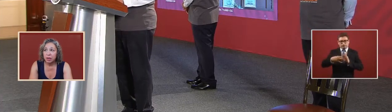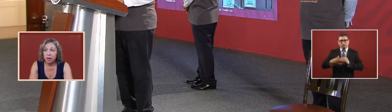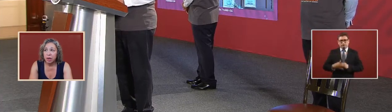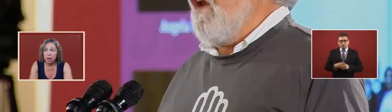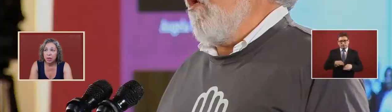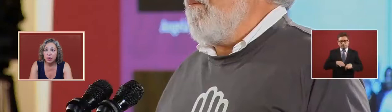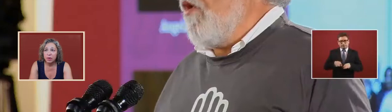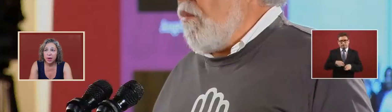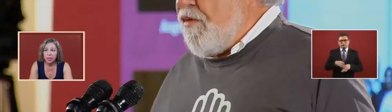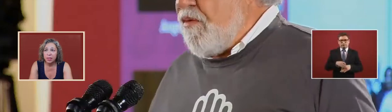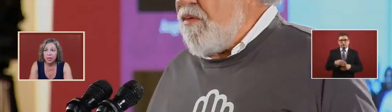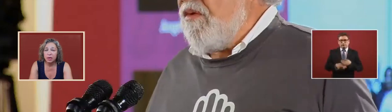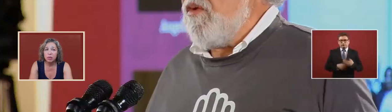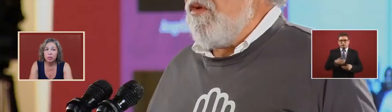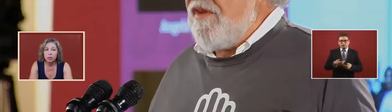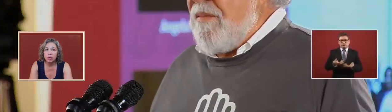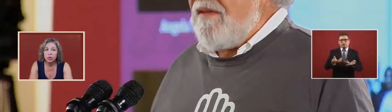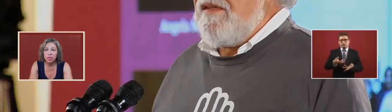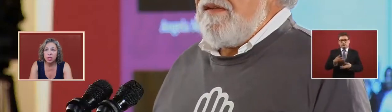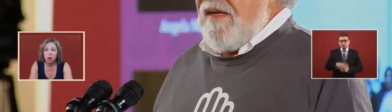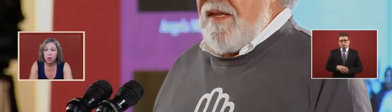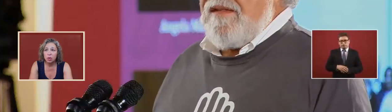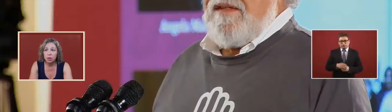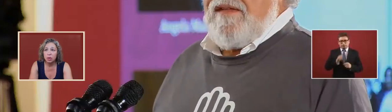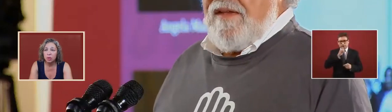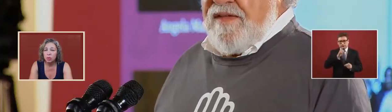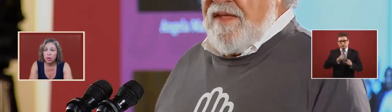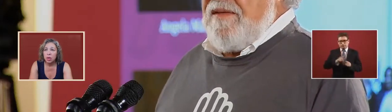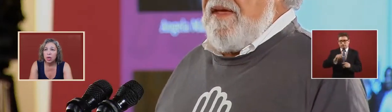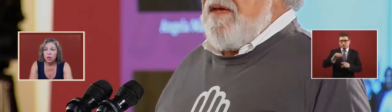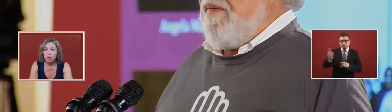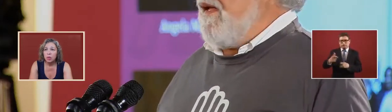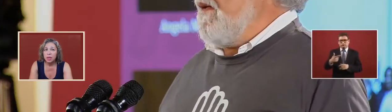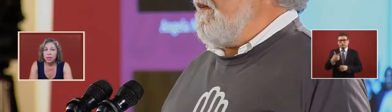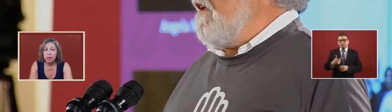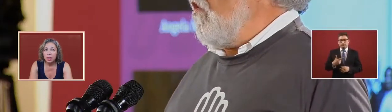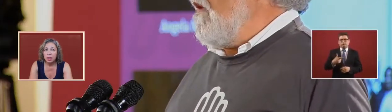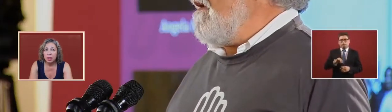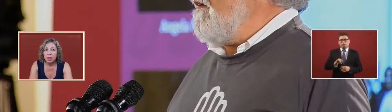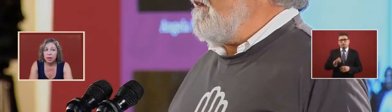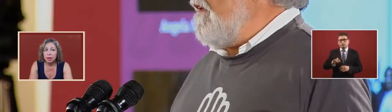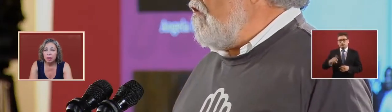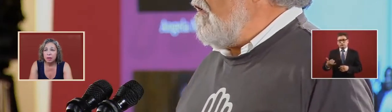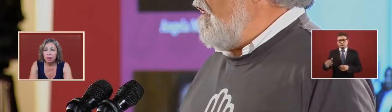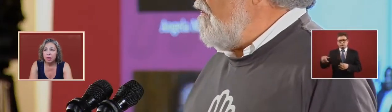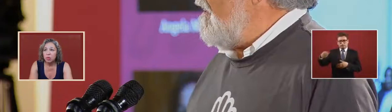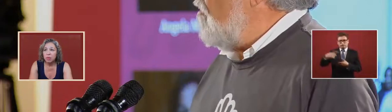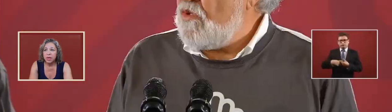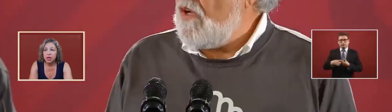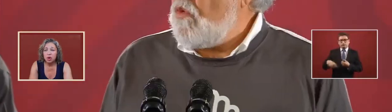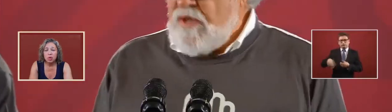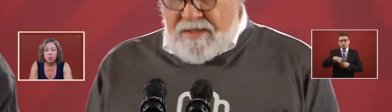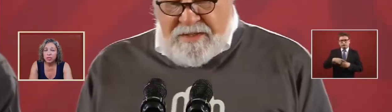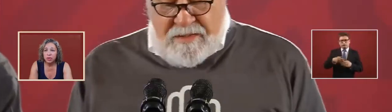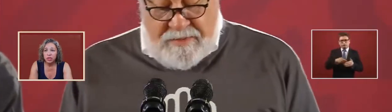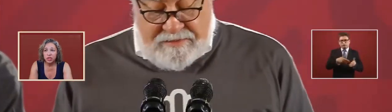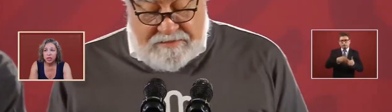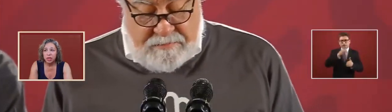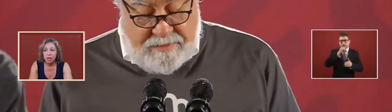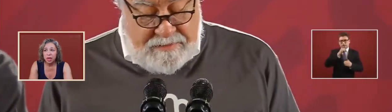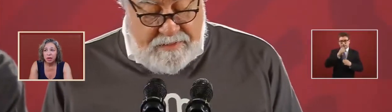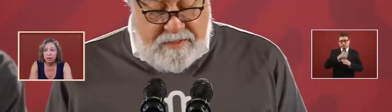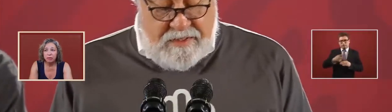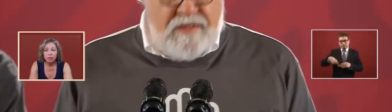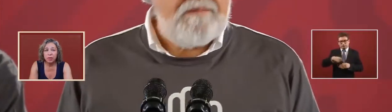human rights it will do its own with the there will be no restriction